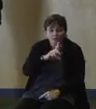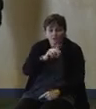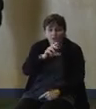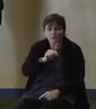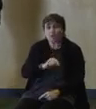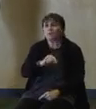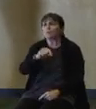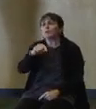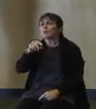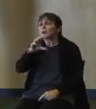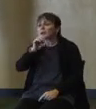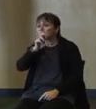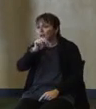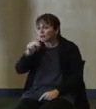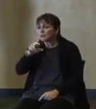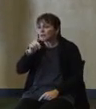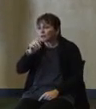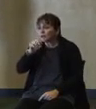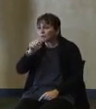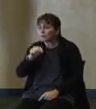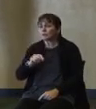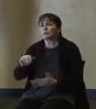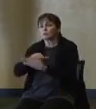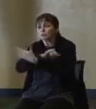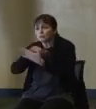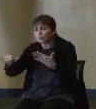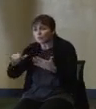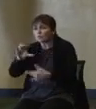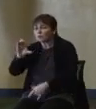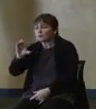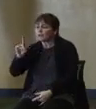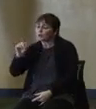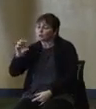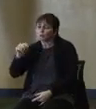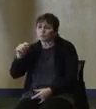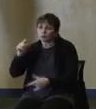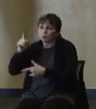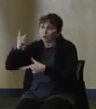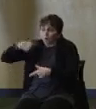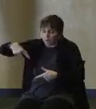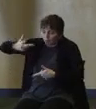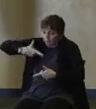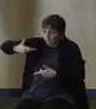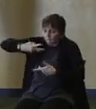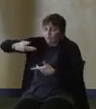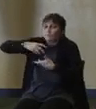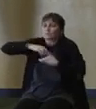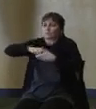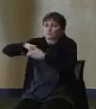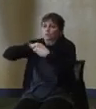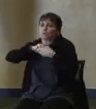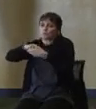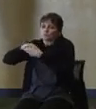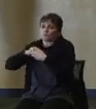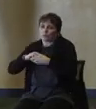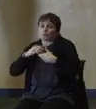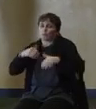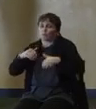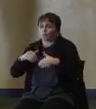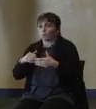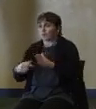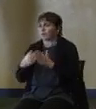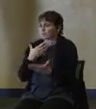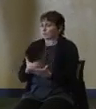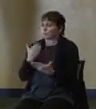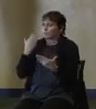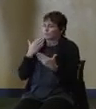DOT. We worked very tightly together on the travel restrictions for commercial vehicles. And it really goes to show that a regional approach is the